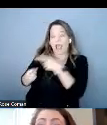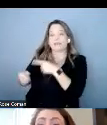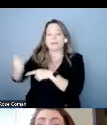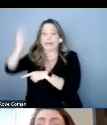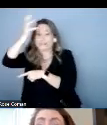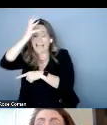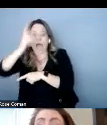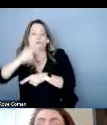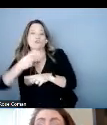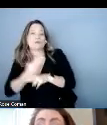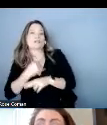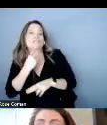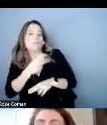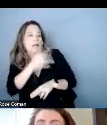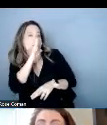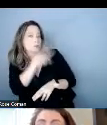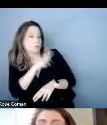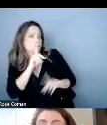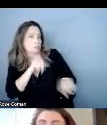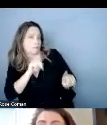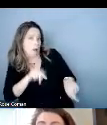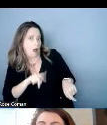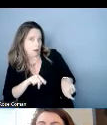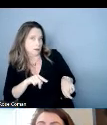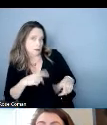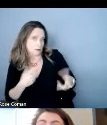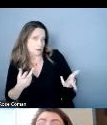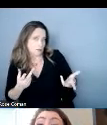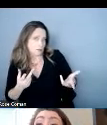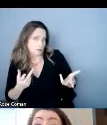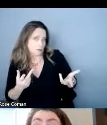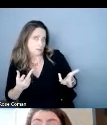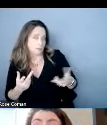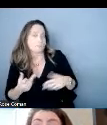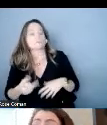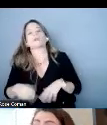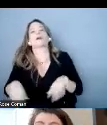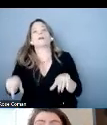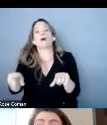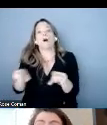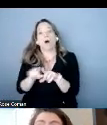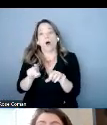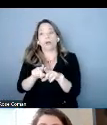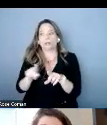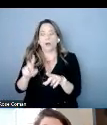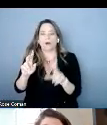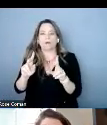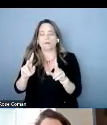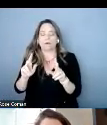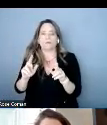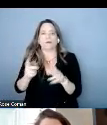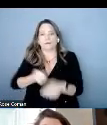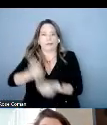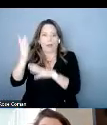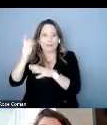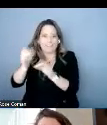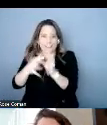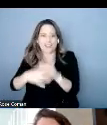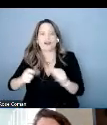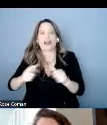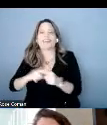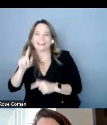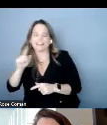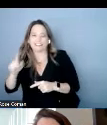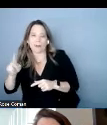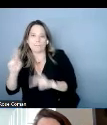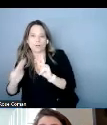there is also the ability for individuals to make phone calls to each other so without an interpreter signing to one